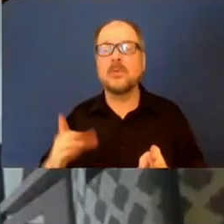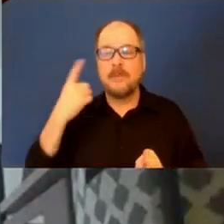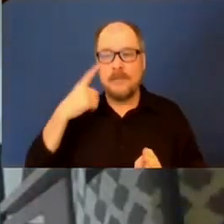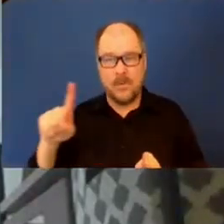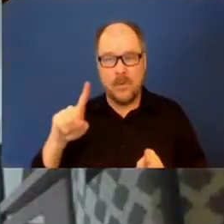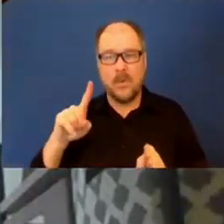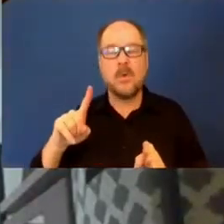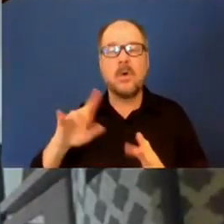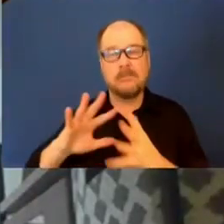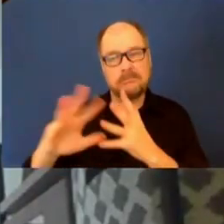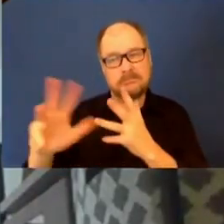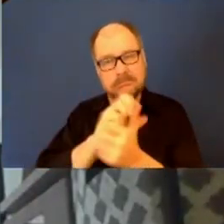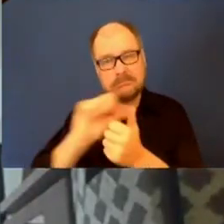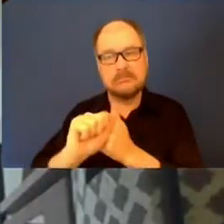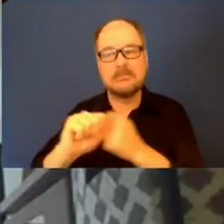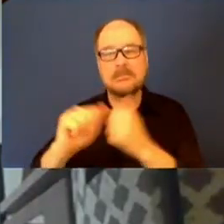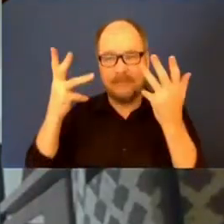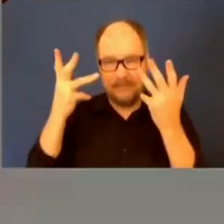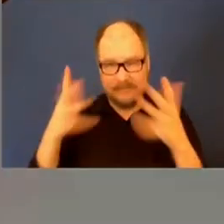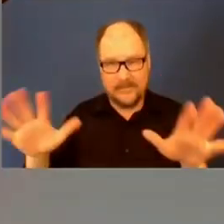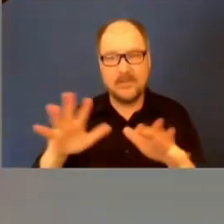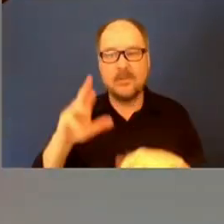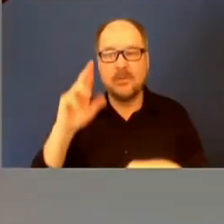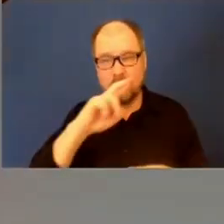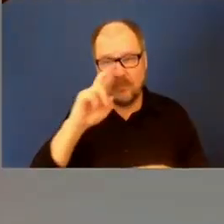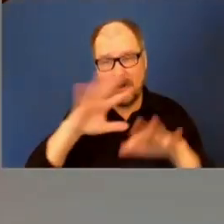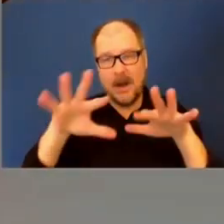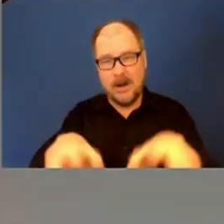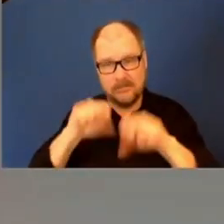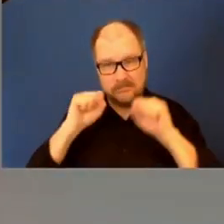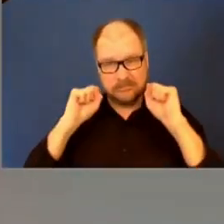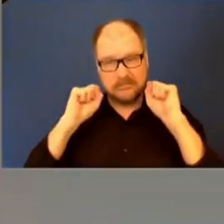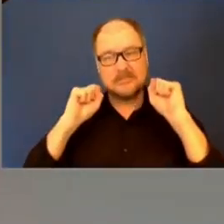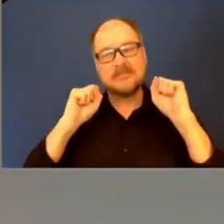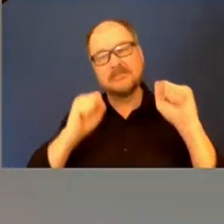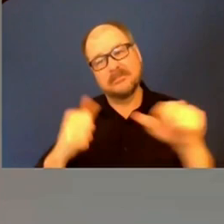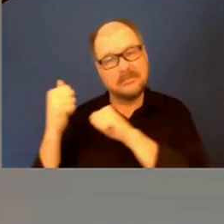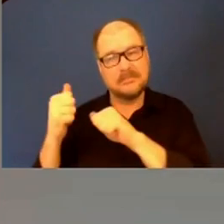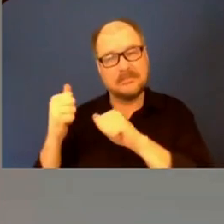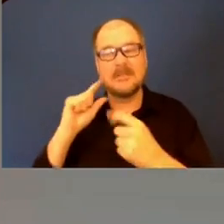eradicate the rats before they have the opportunity to spread to other parts of the county.